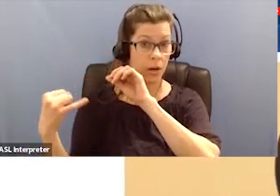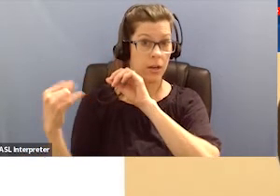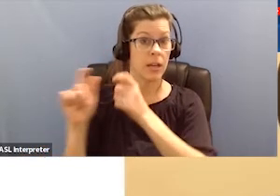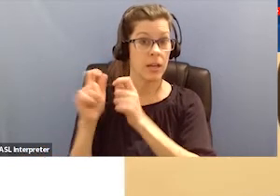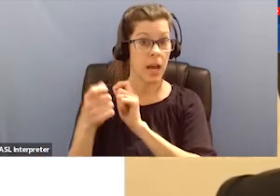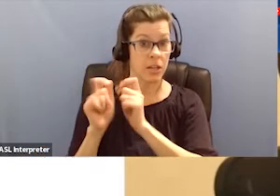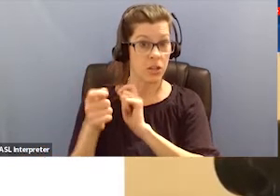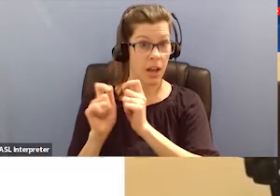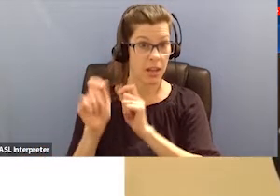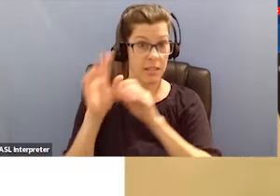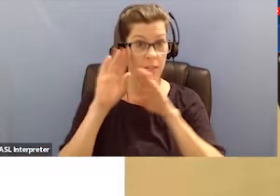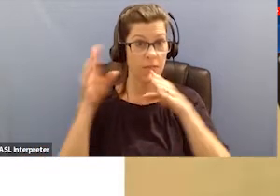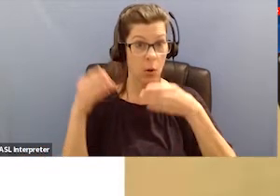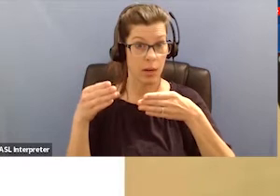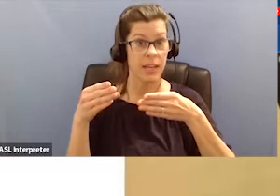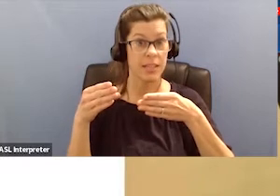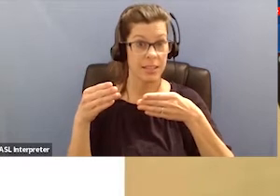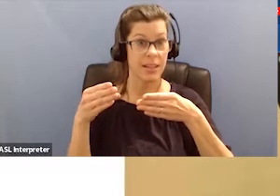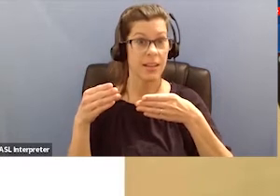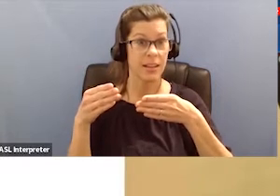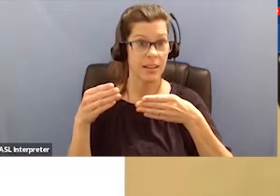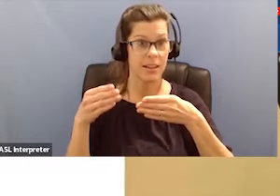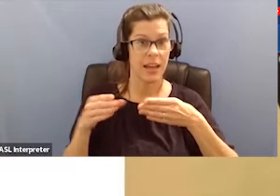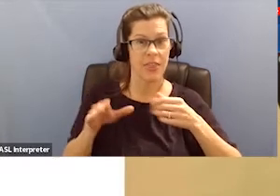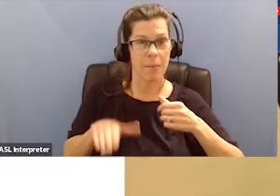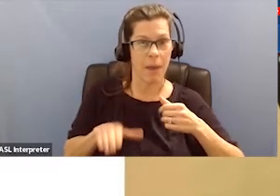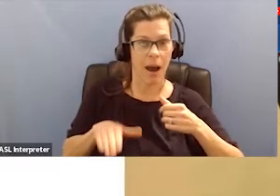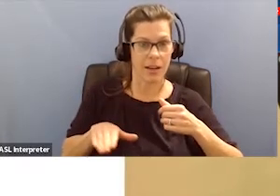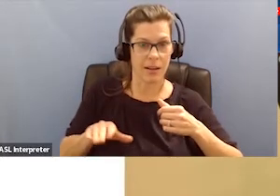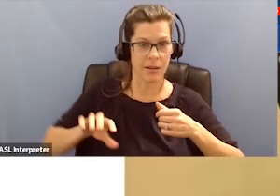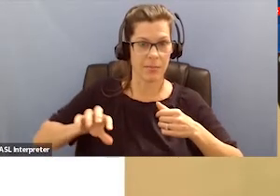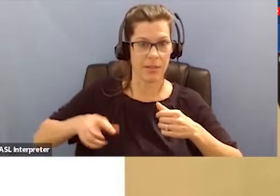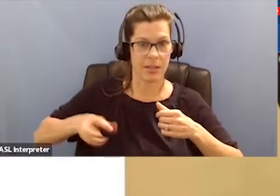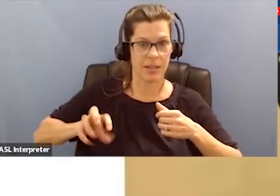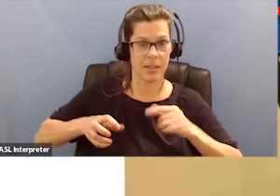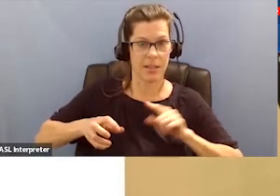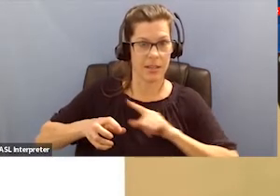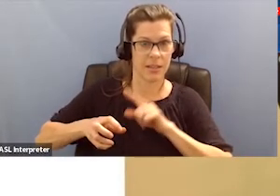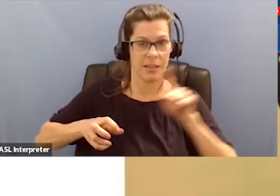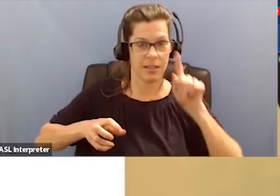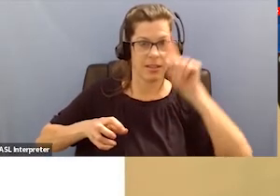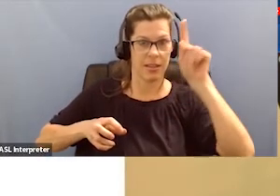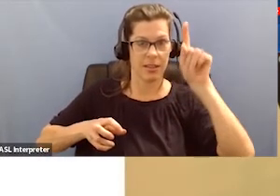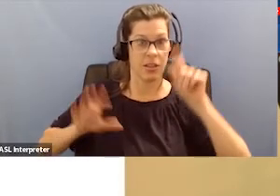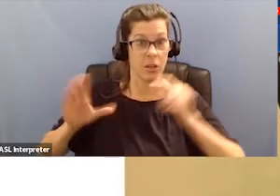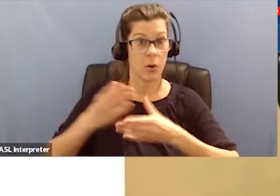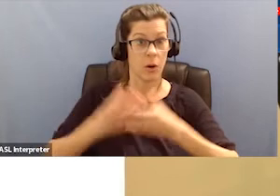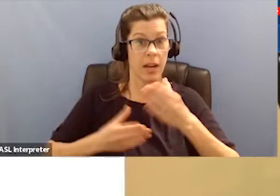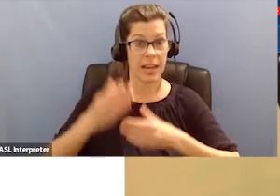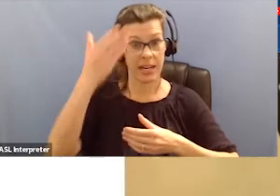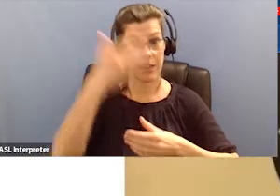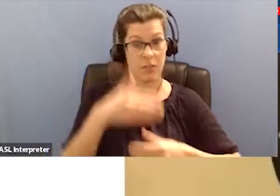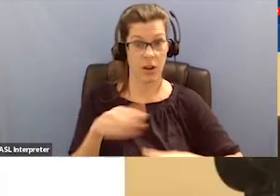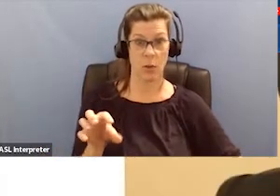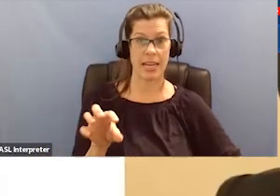binoculars or the scope down there. And that means your hands can be literally, you know, in front of